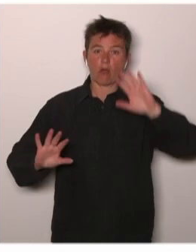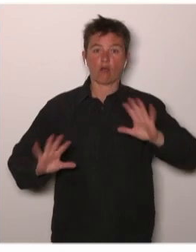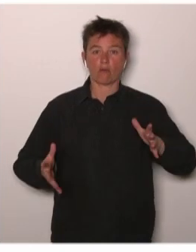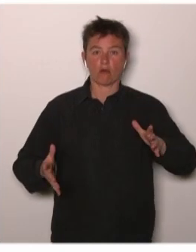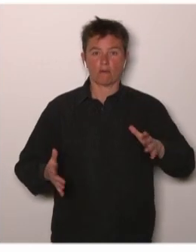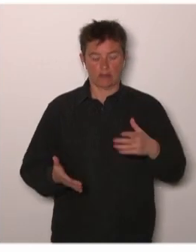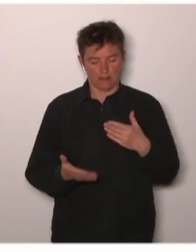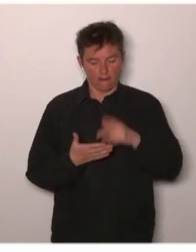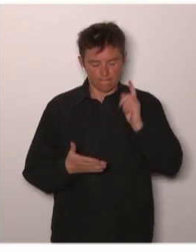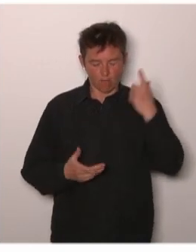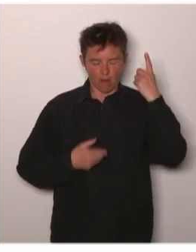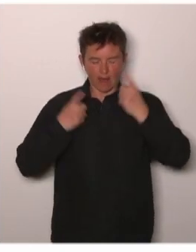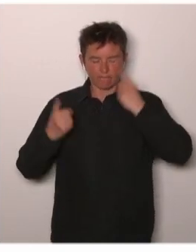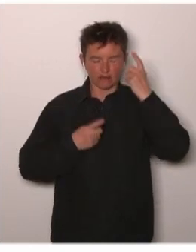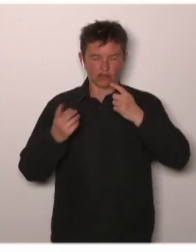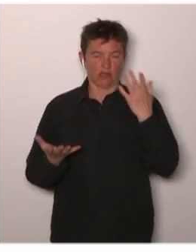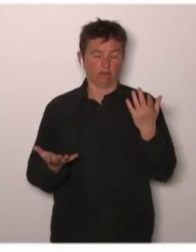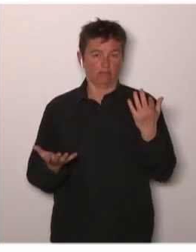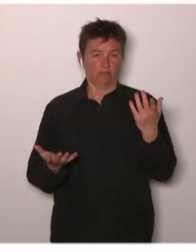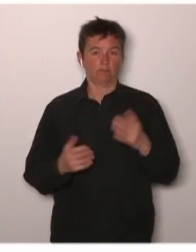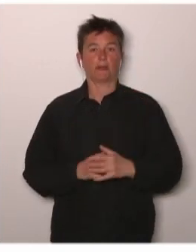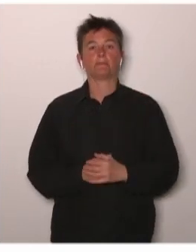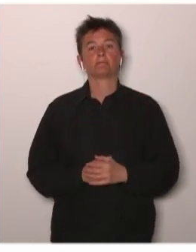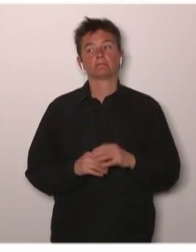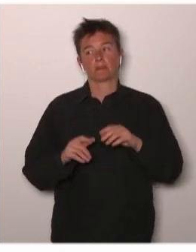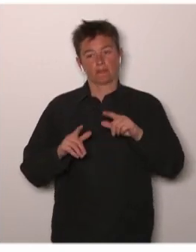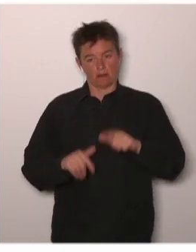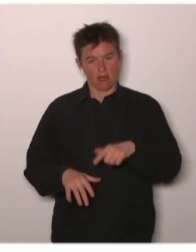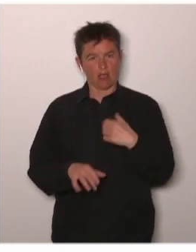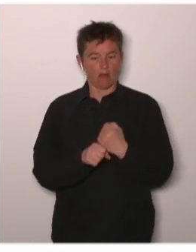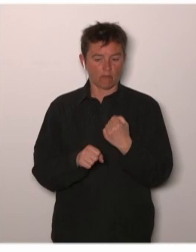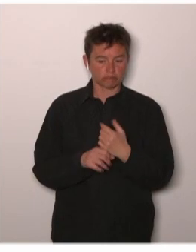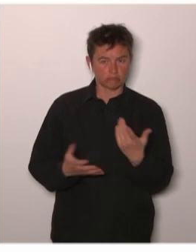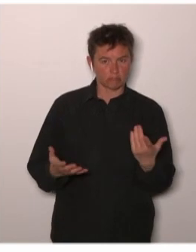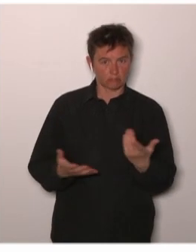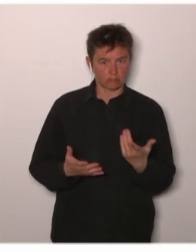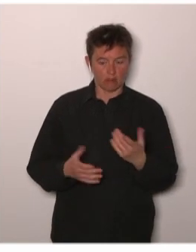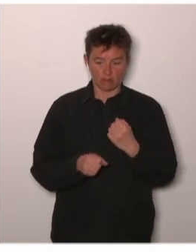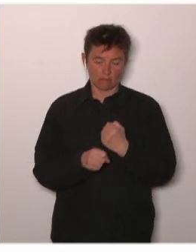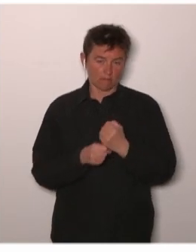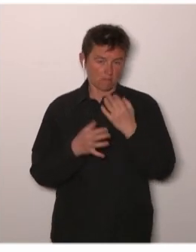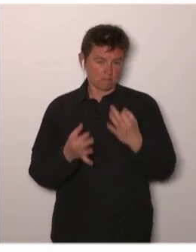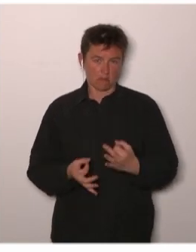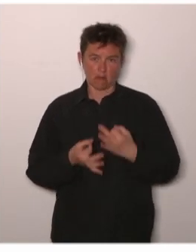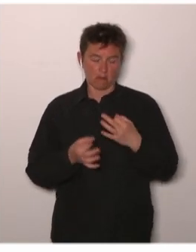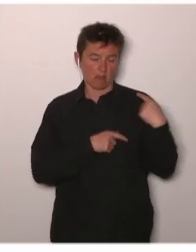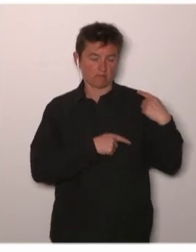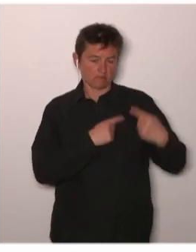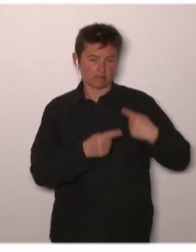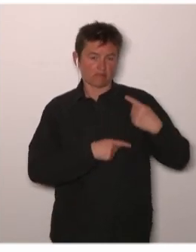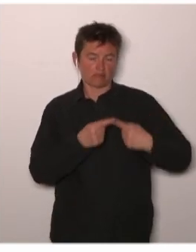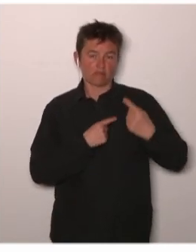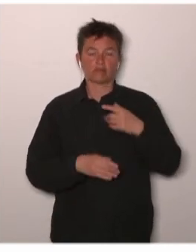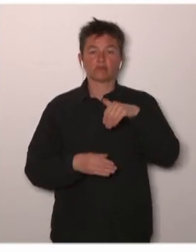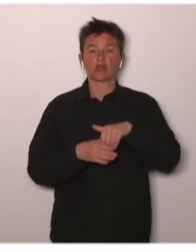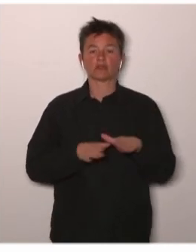the classical approach of drug development into healthcare system I think we should have a better balance